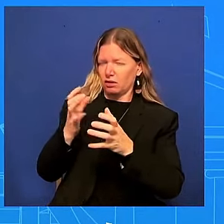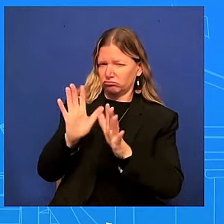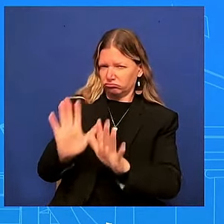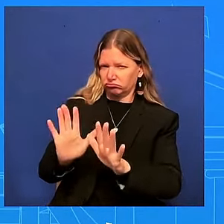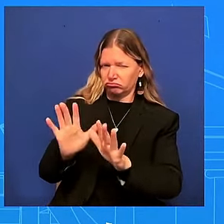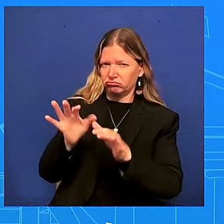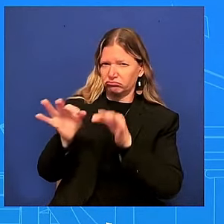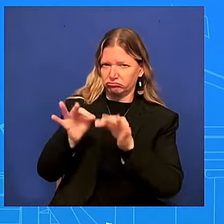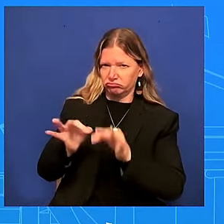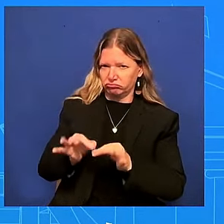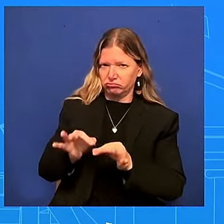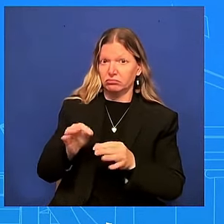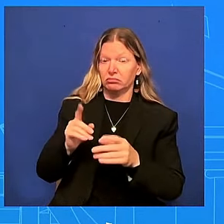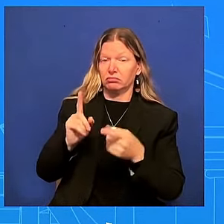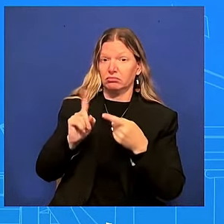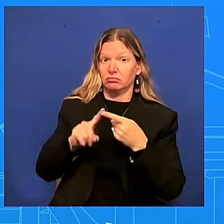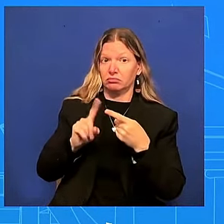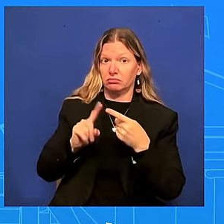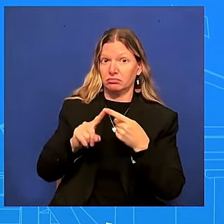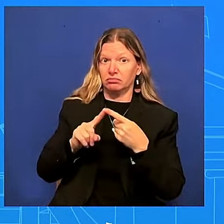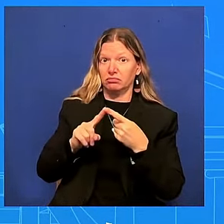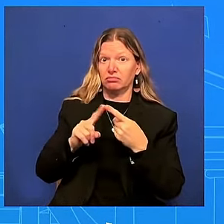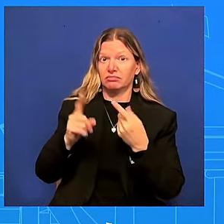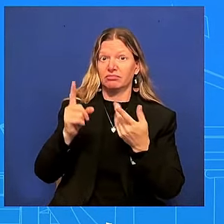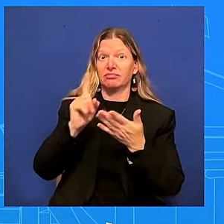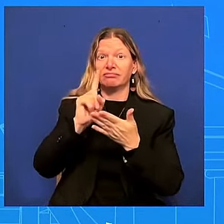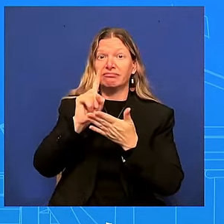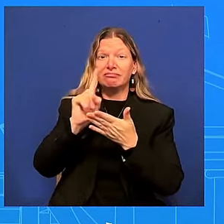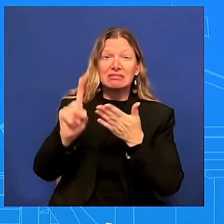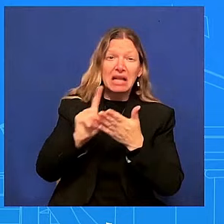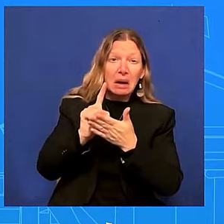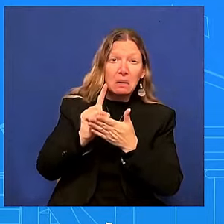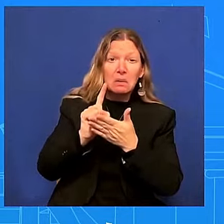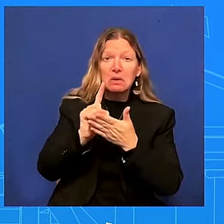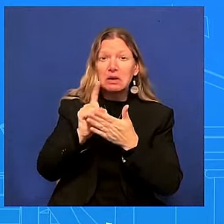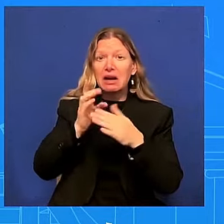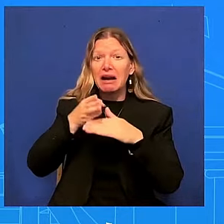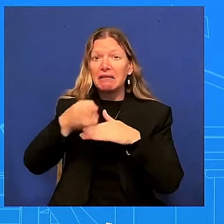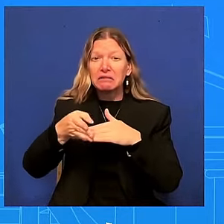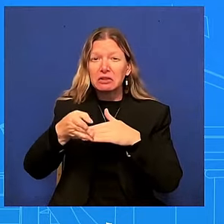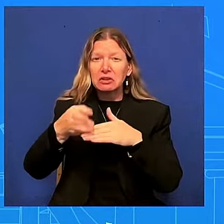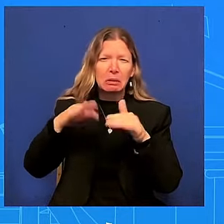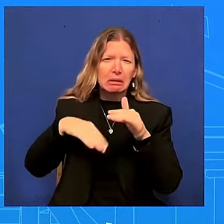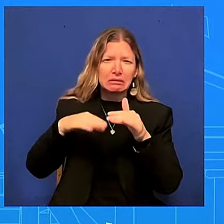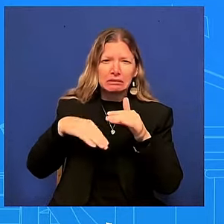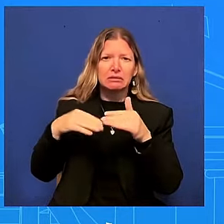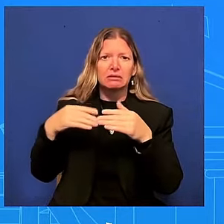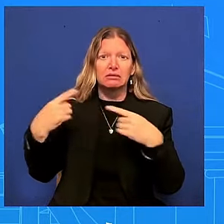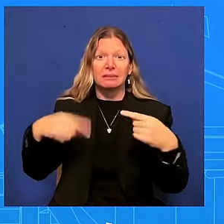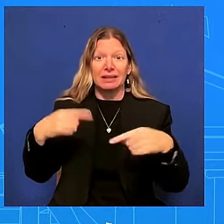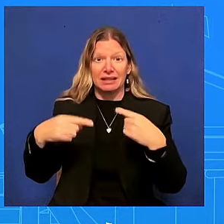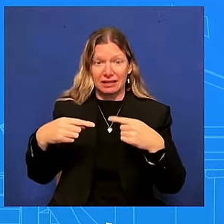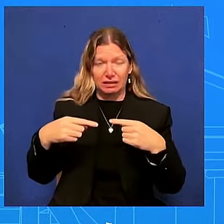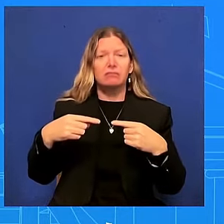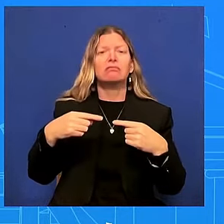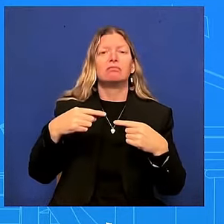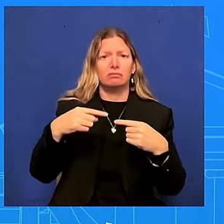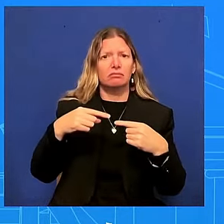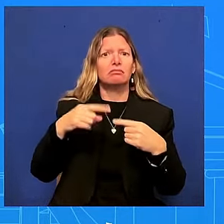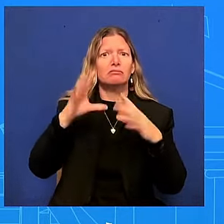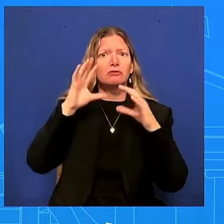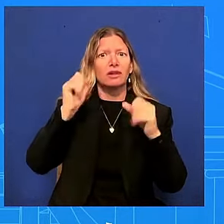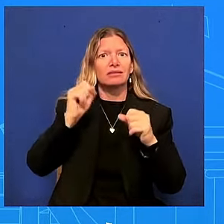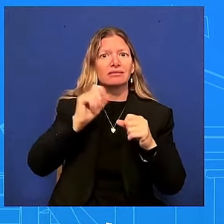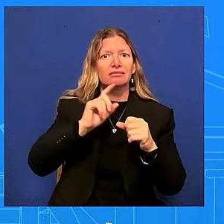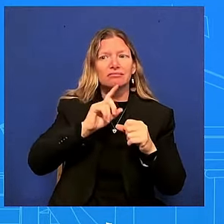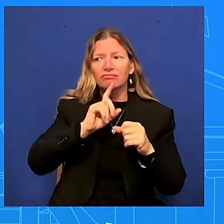the debate he went and he engaged directly with the american people right he went to a watch party he was in a room